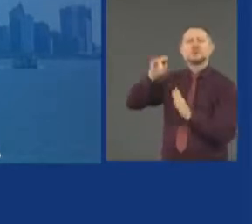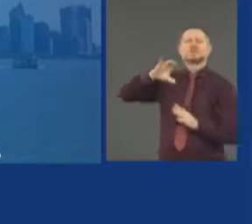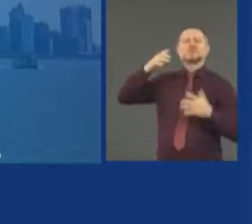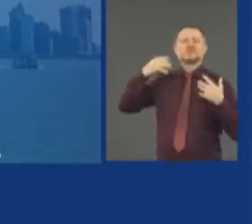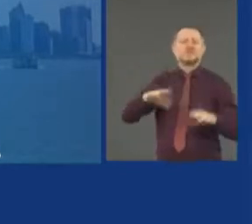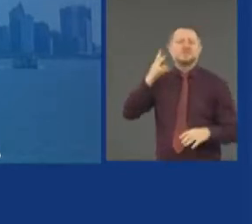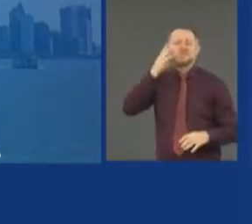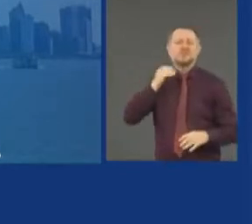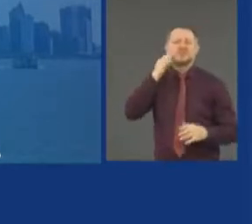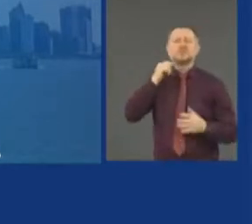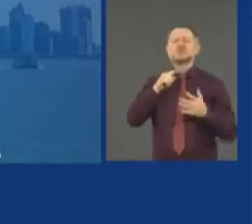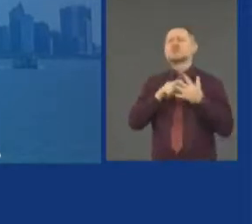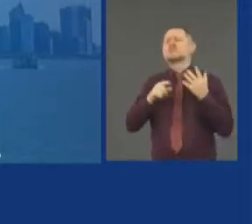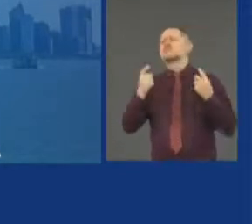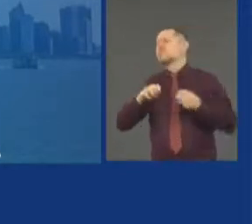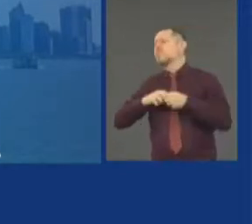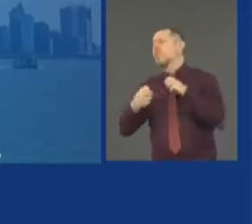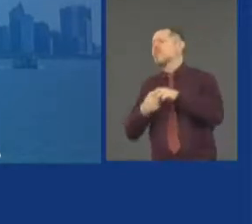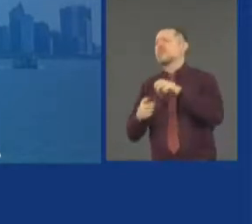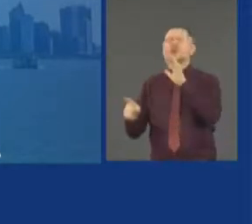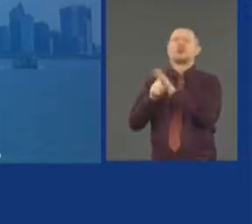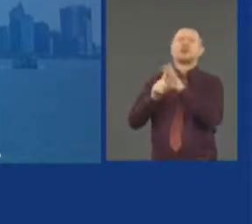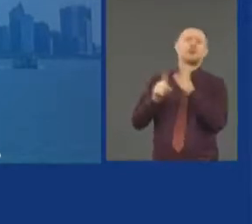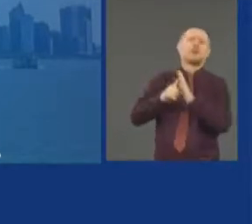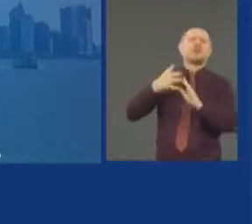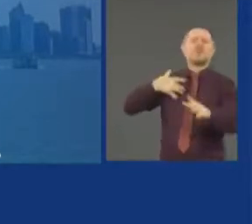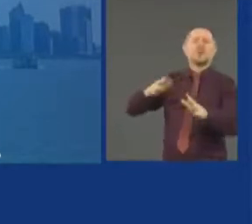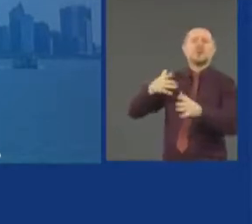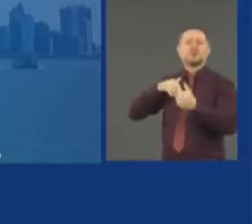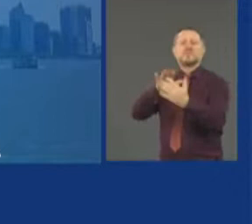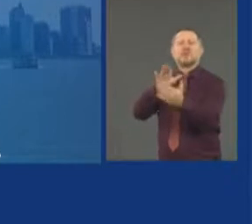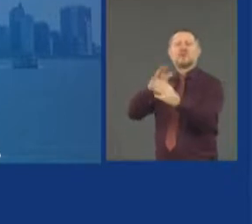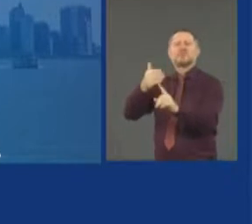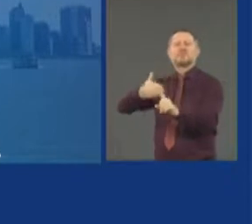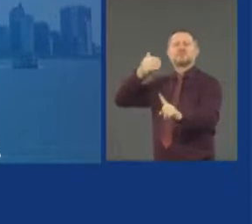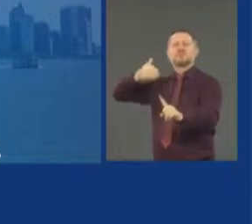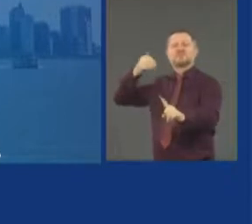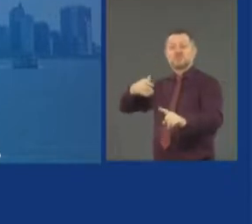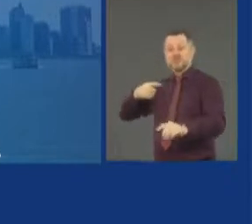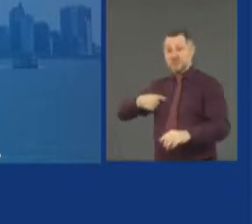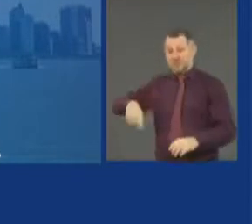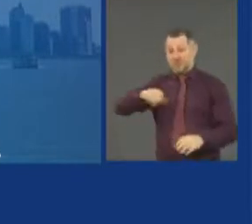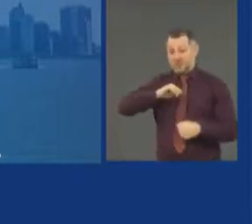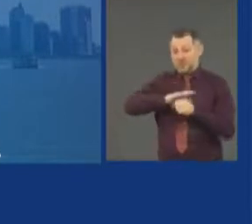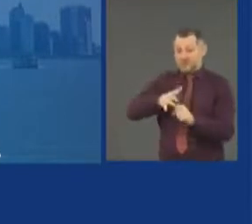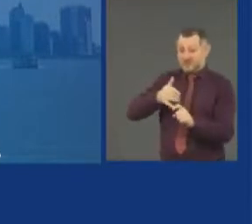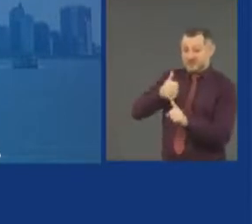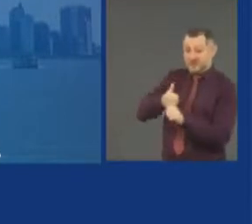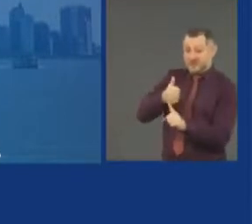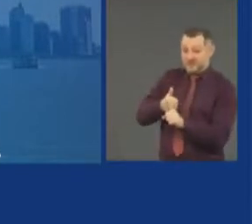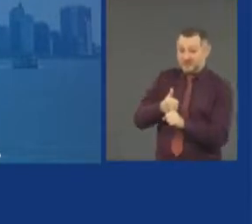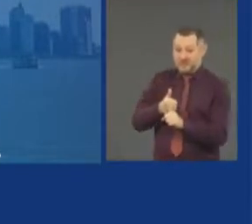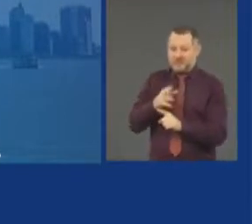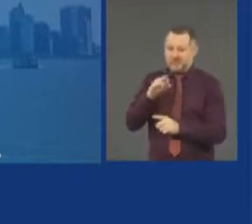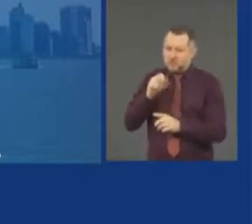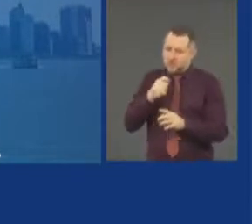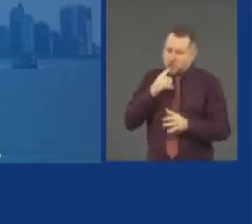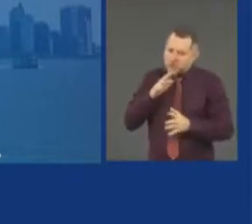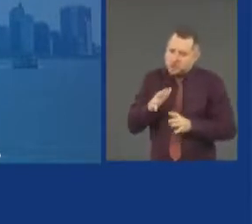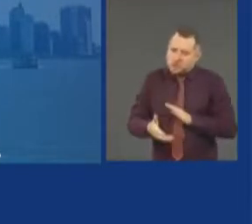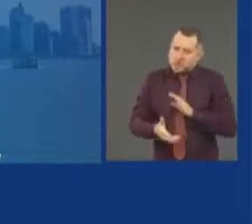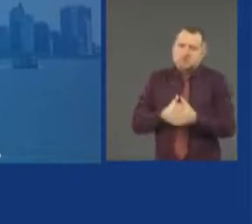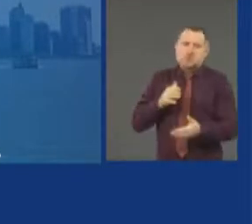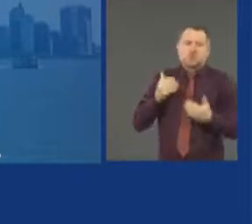problems. We've dealt with this COVID virus, which frankly is one of the most frightening